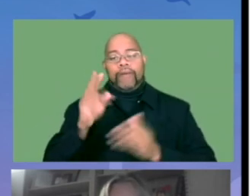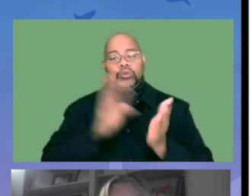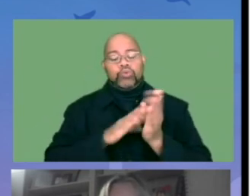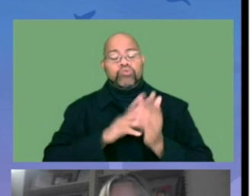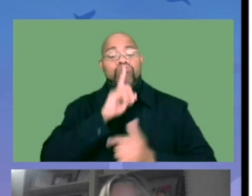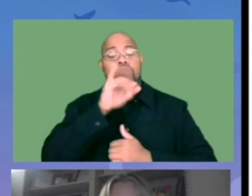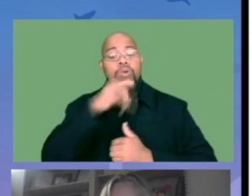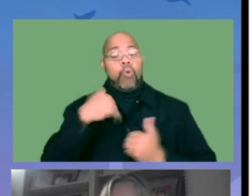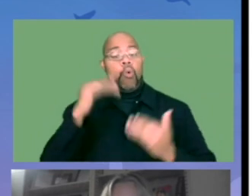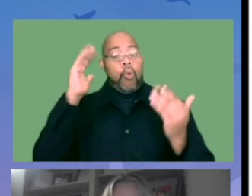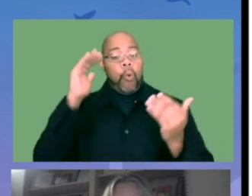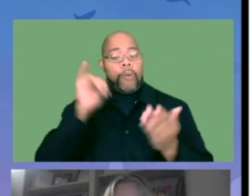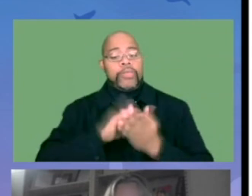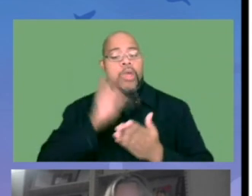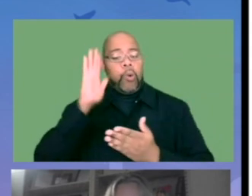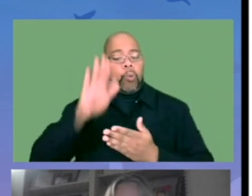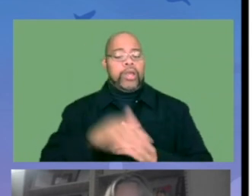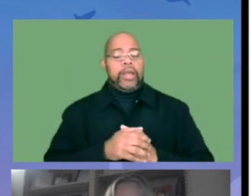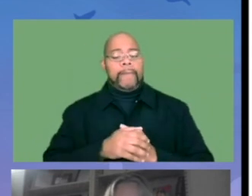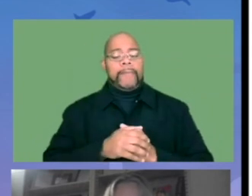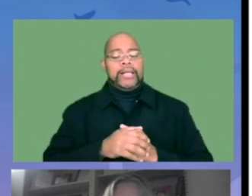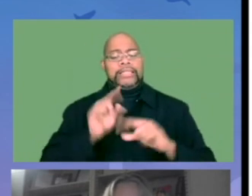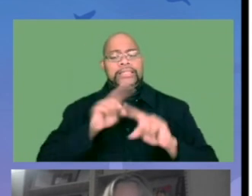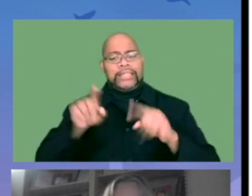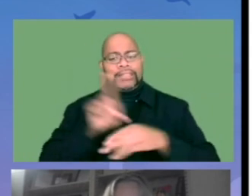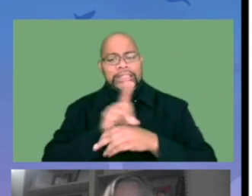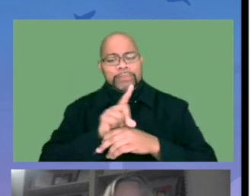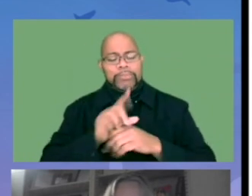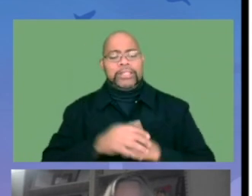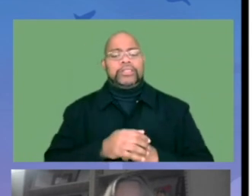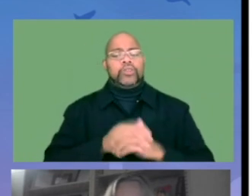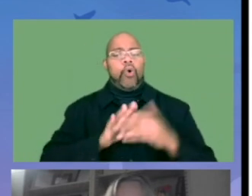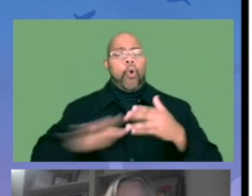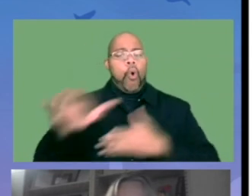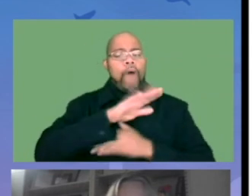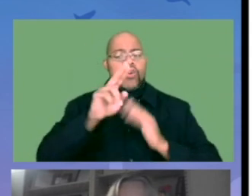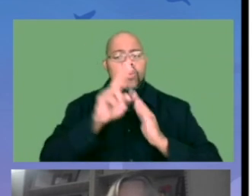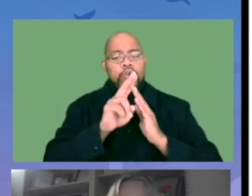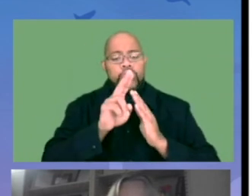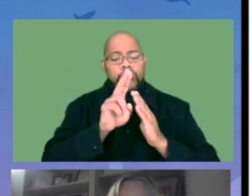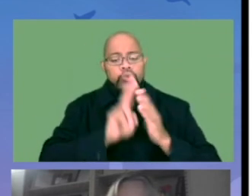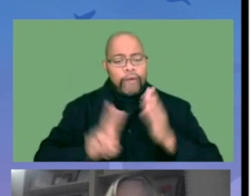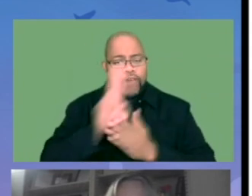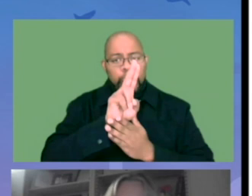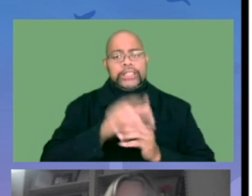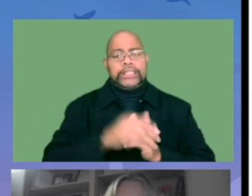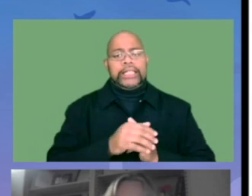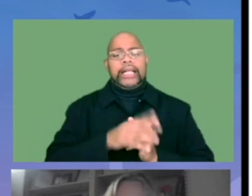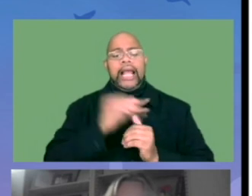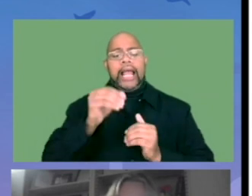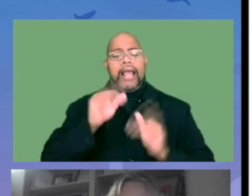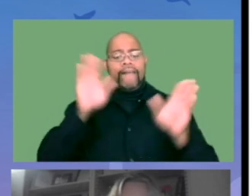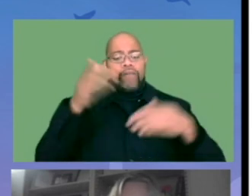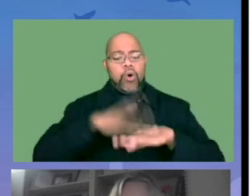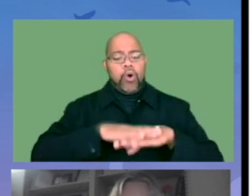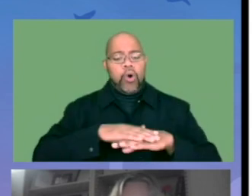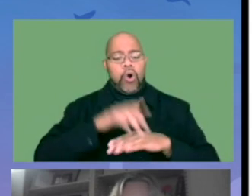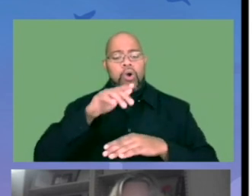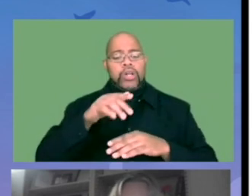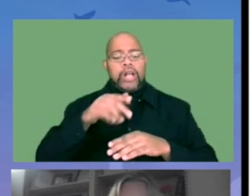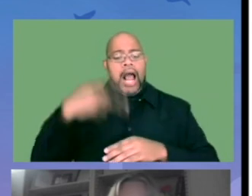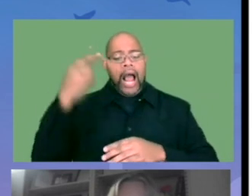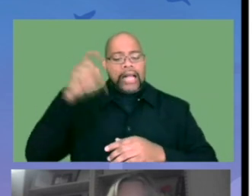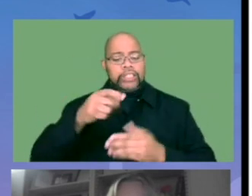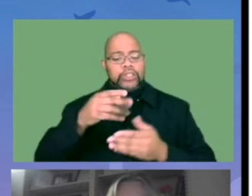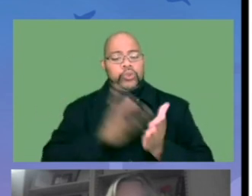Thanksgiving. We did some telehealth services. And then our team met with each grade level of